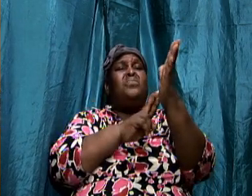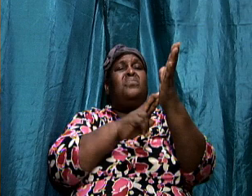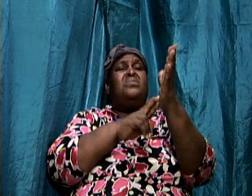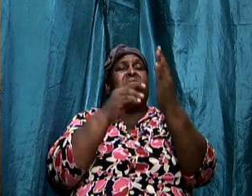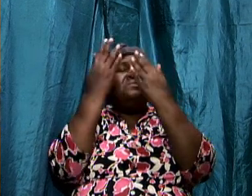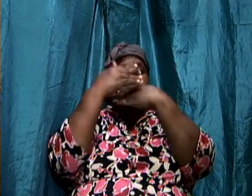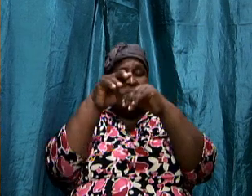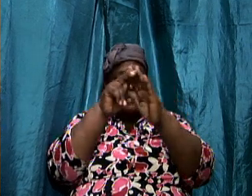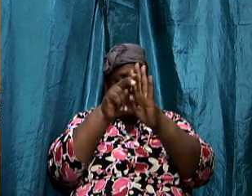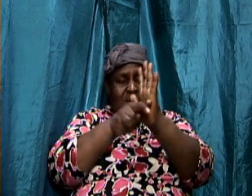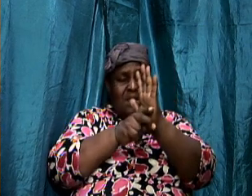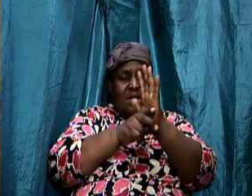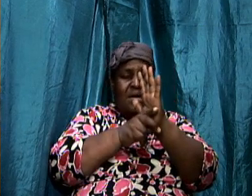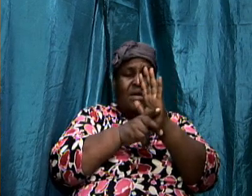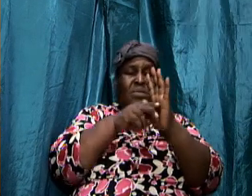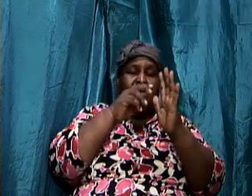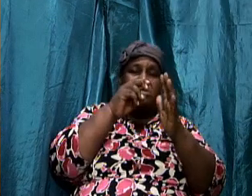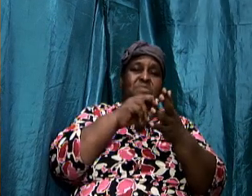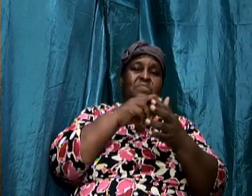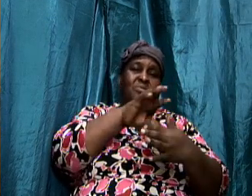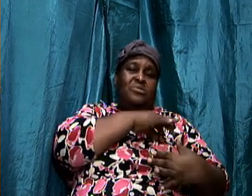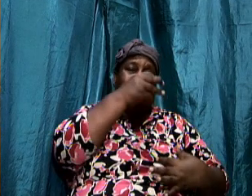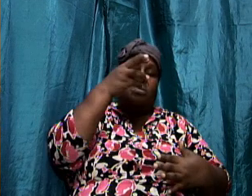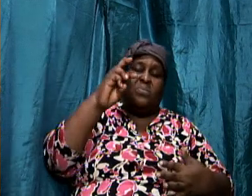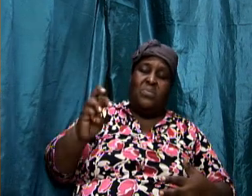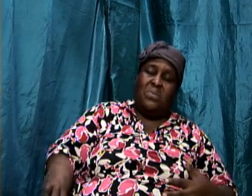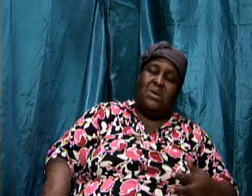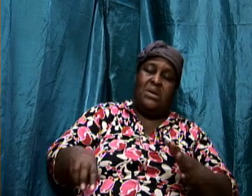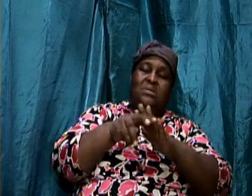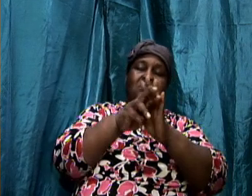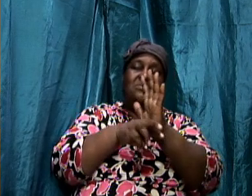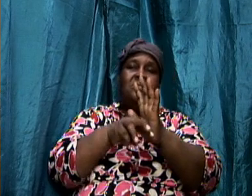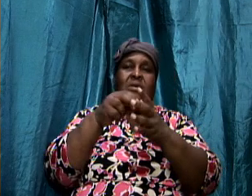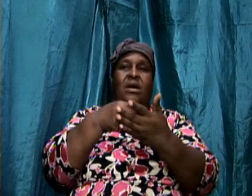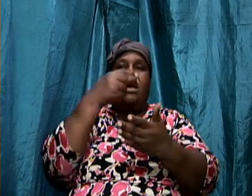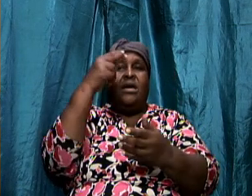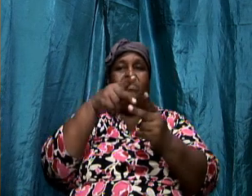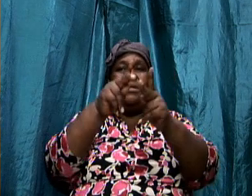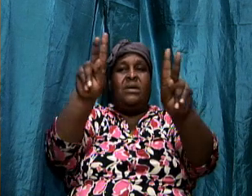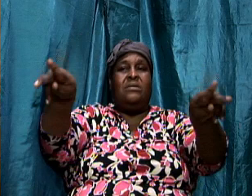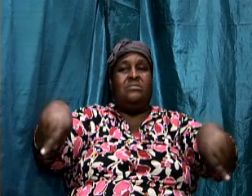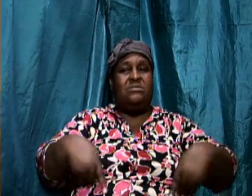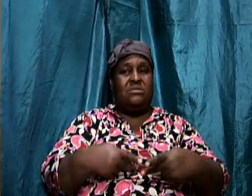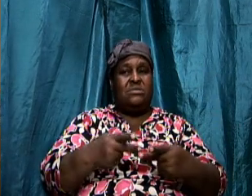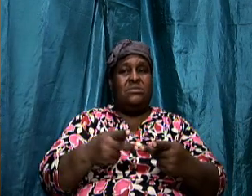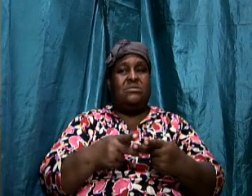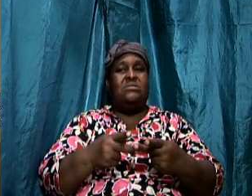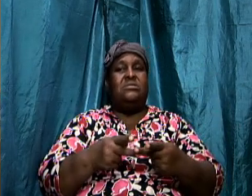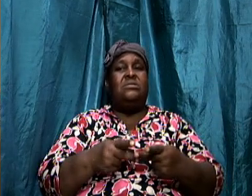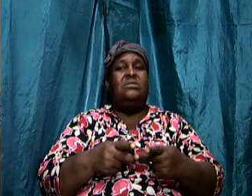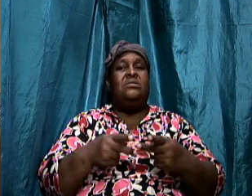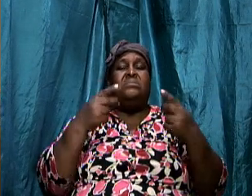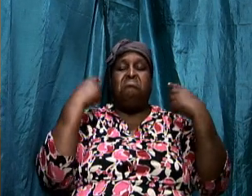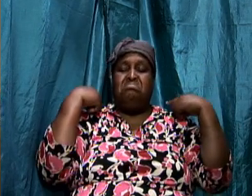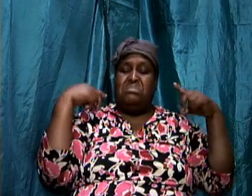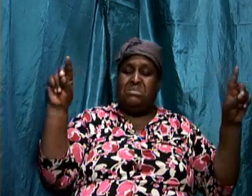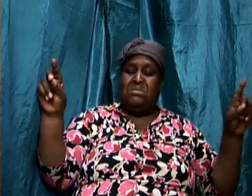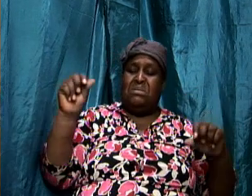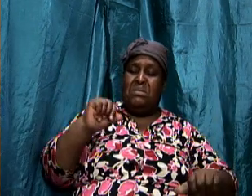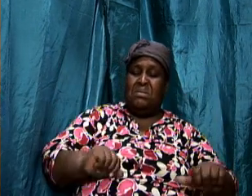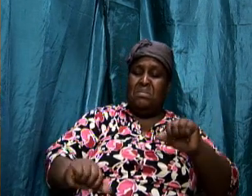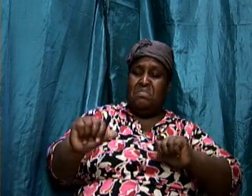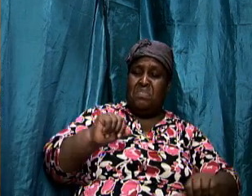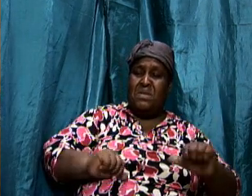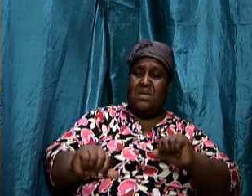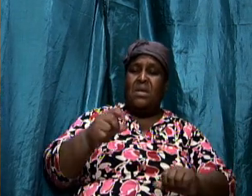spiritual wickedness in high places were the different strata of demonic activities that we had to